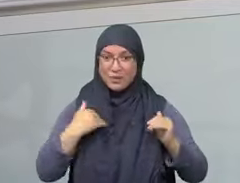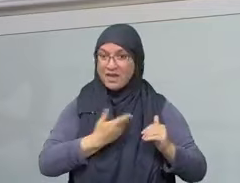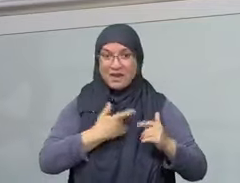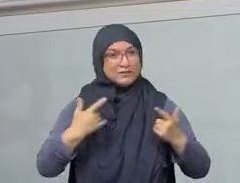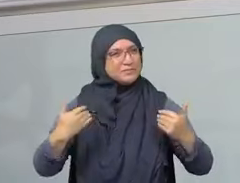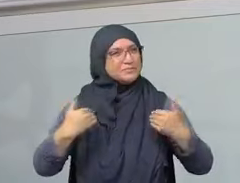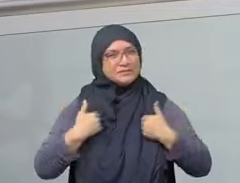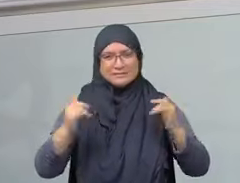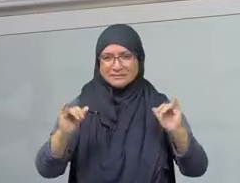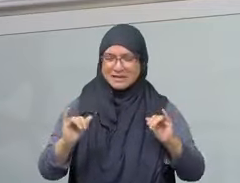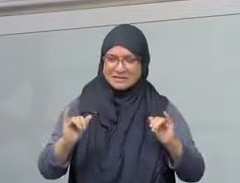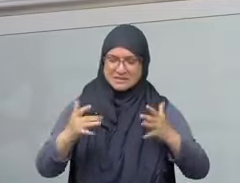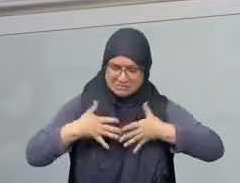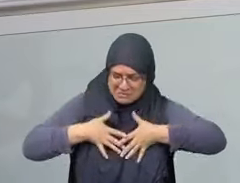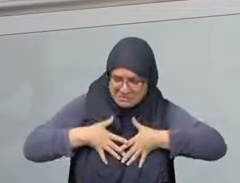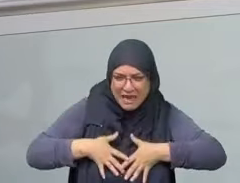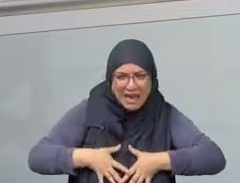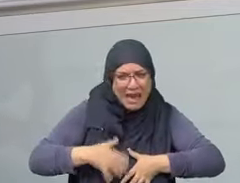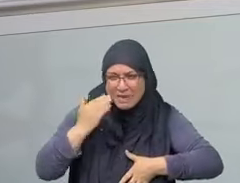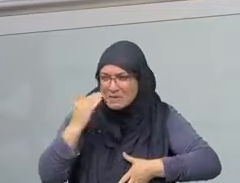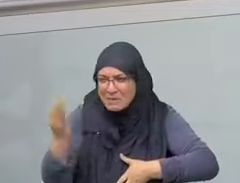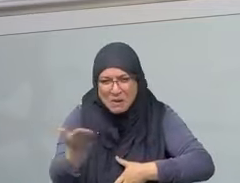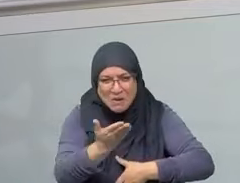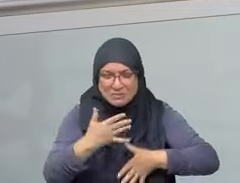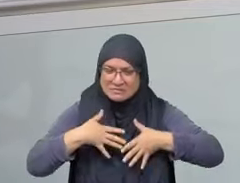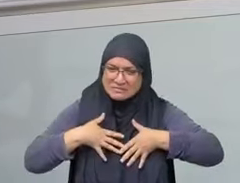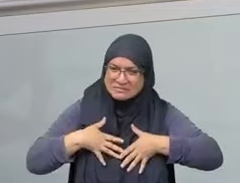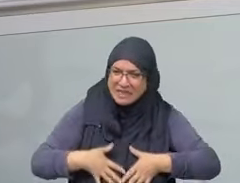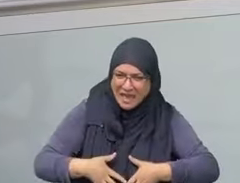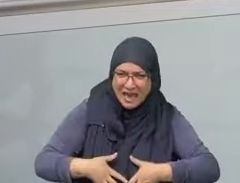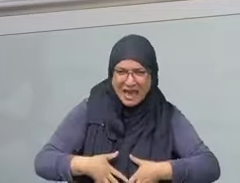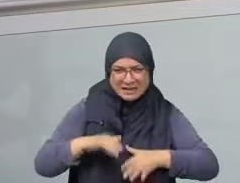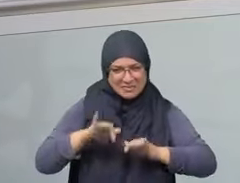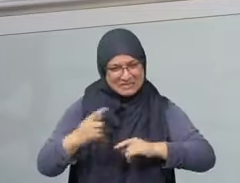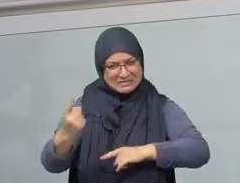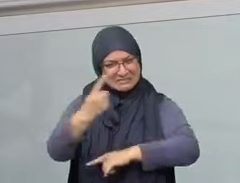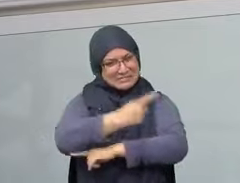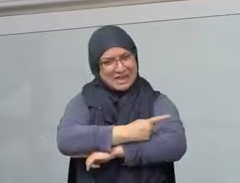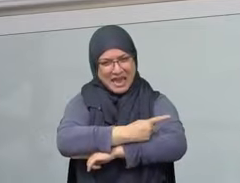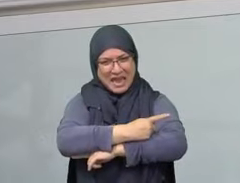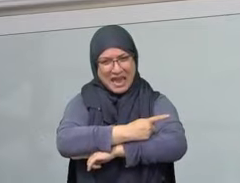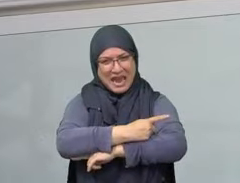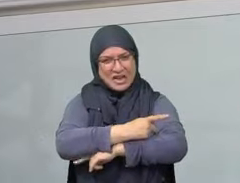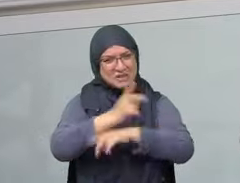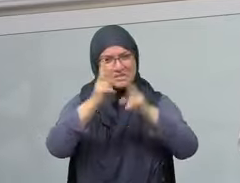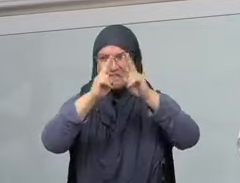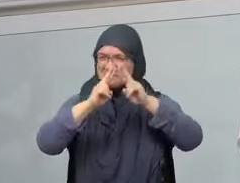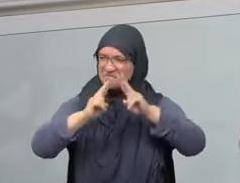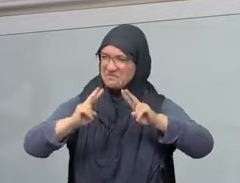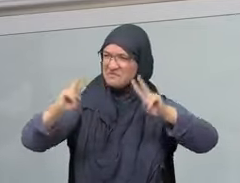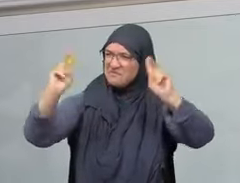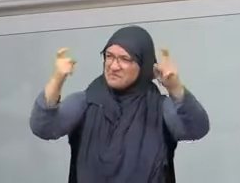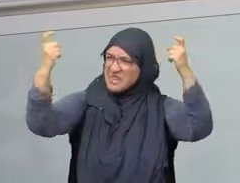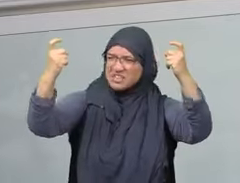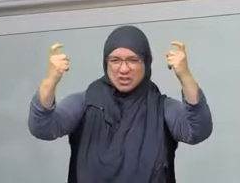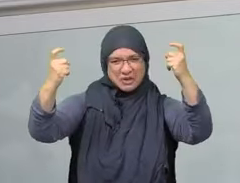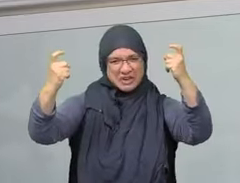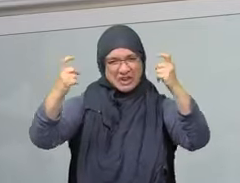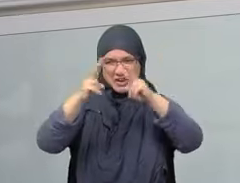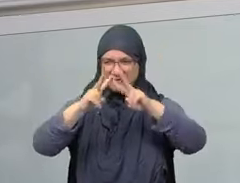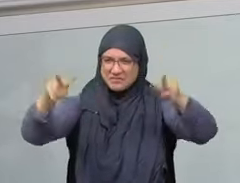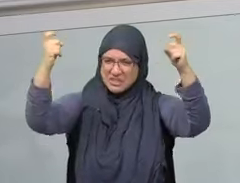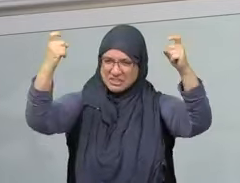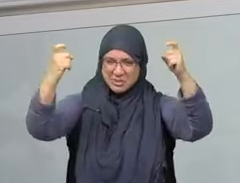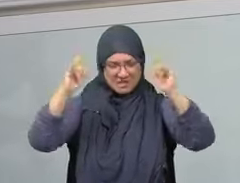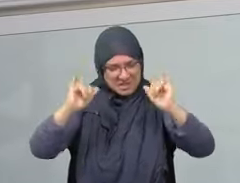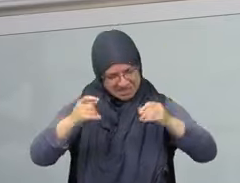what they called a day of great victory and a day of great sadness. Because the same day that Allah subhanahu wa ta'ala gave them victory against